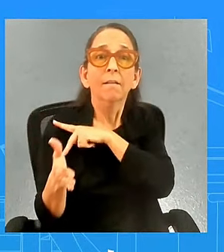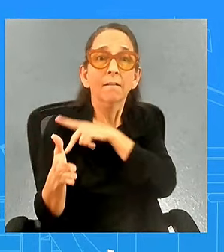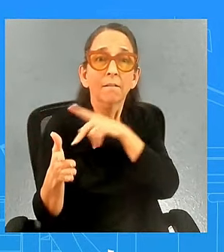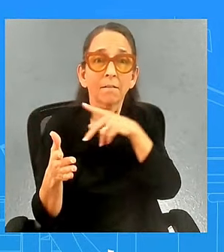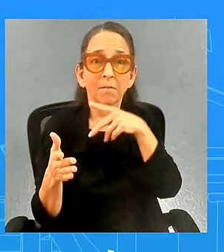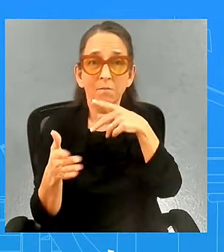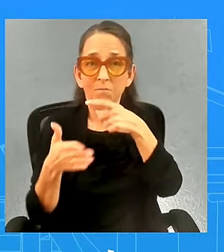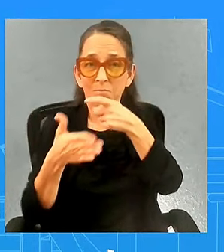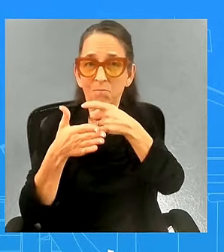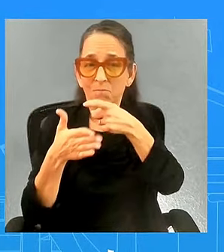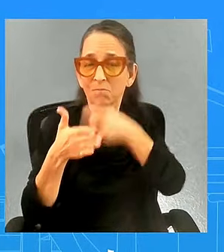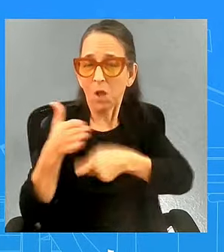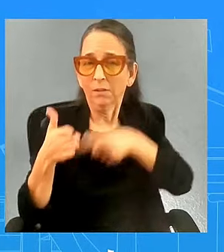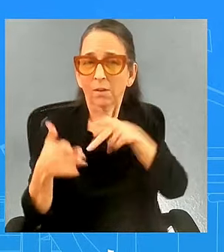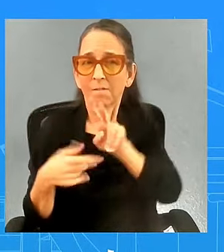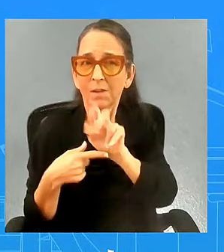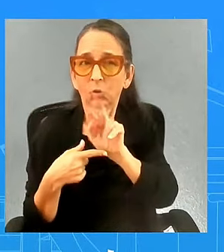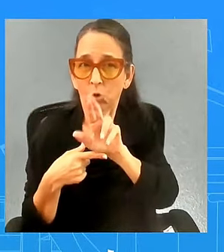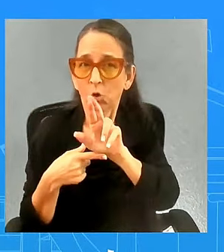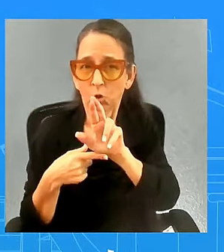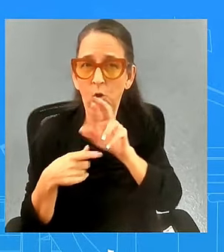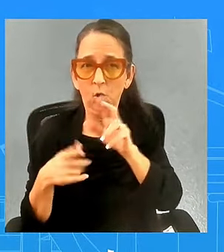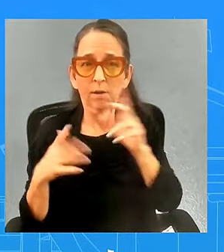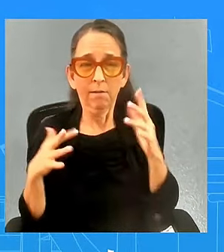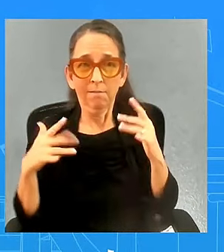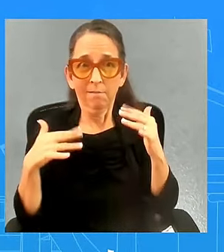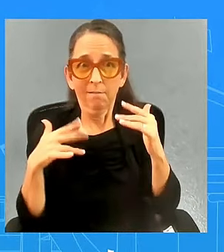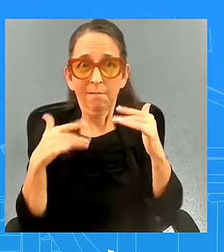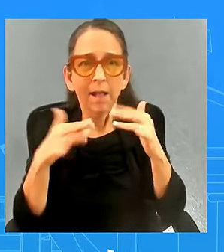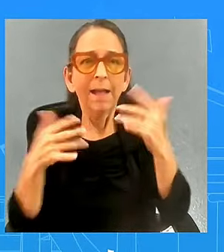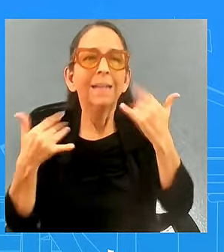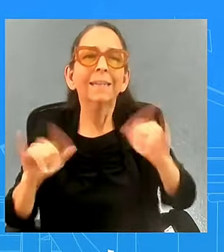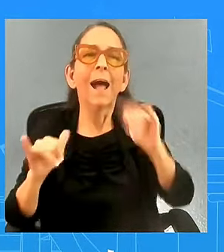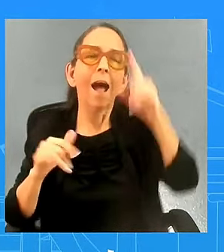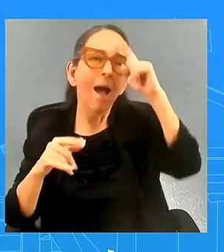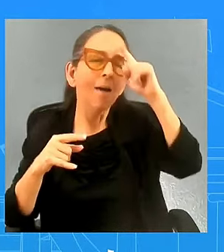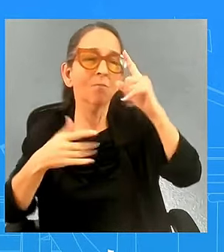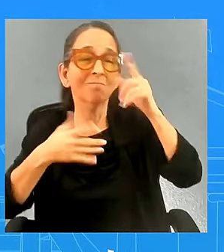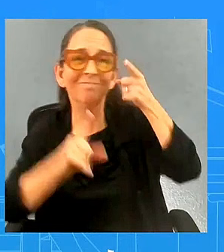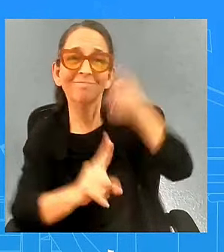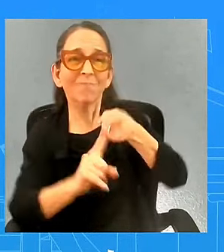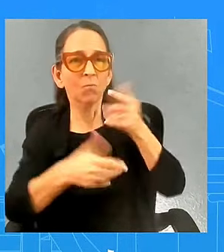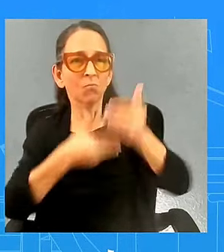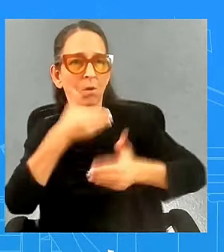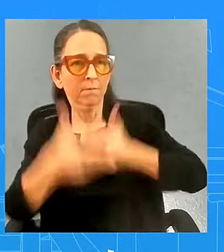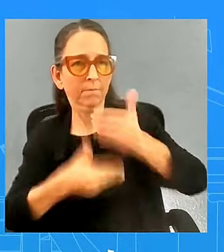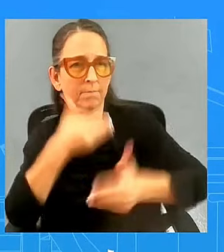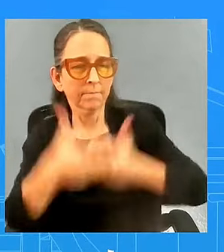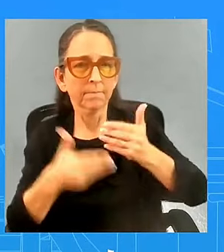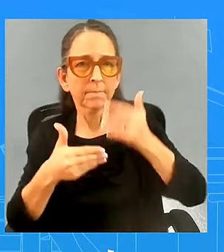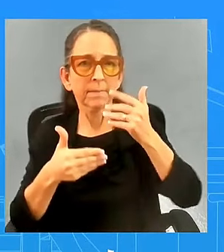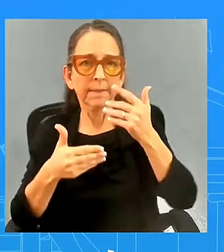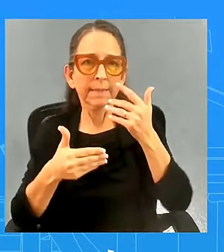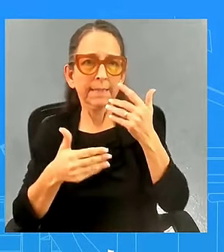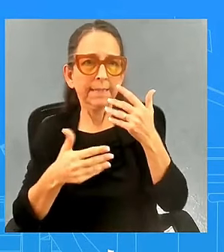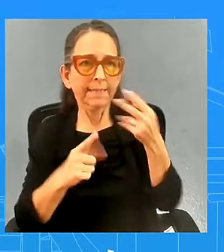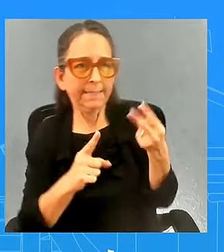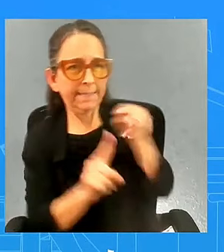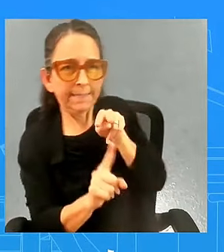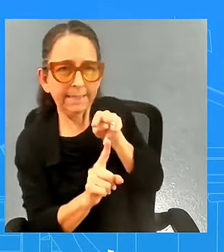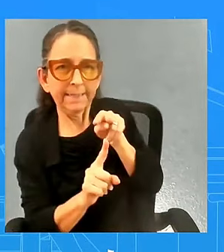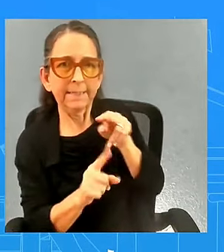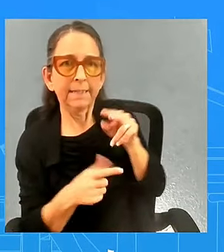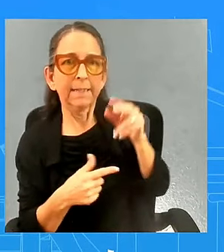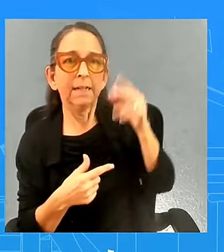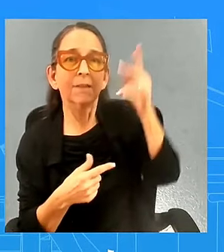completely but they are in that process and so one test of this theory is okay time has to pass